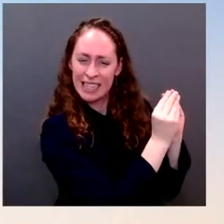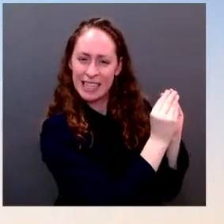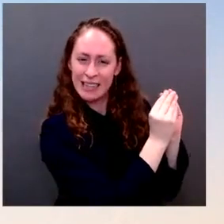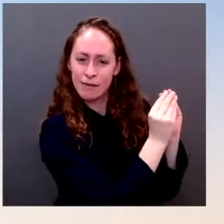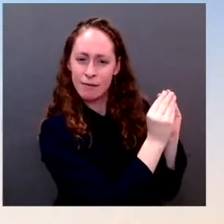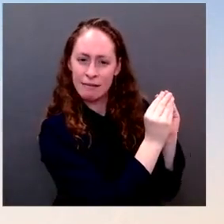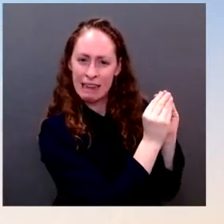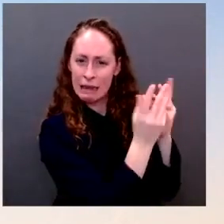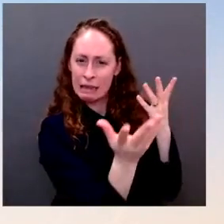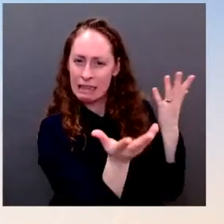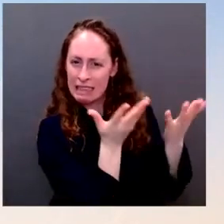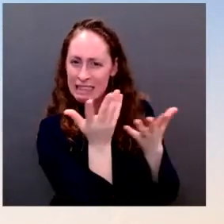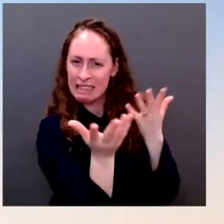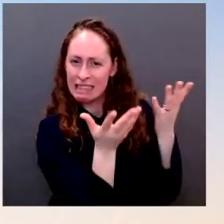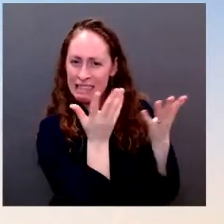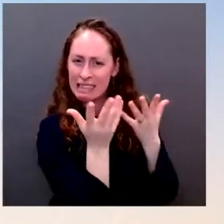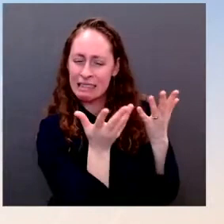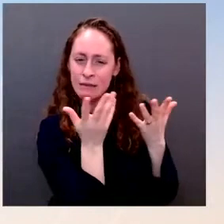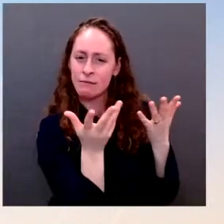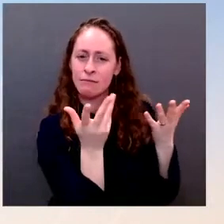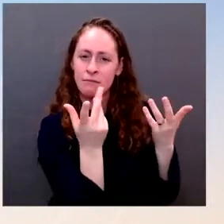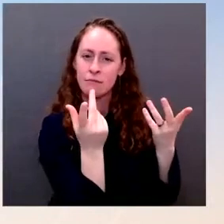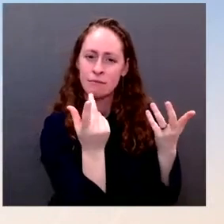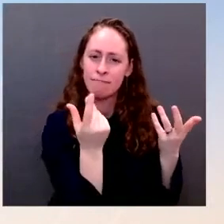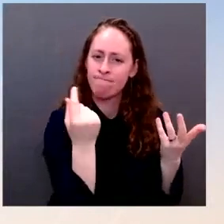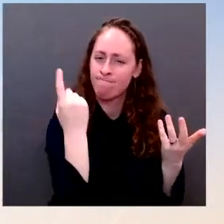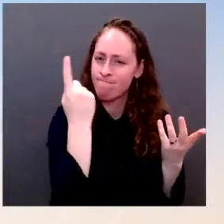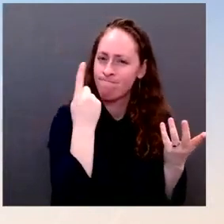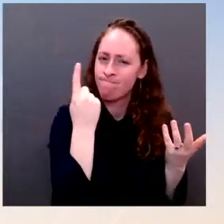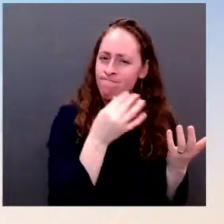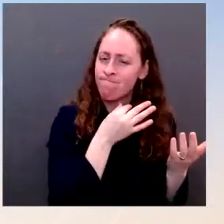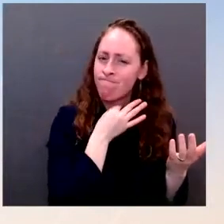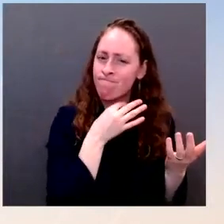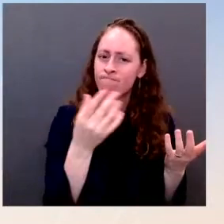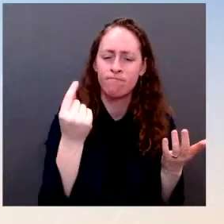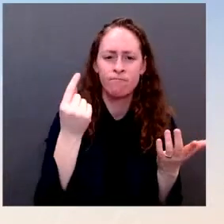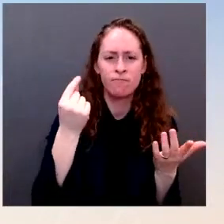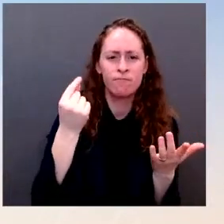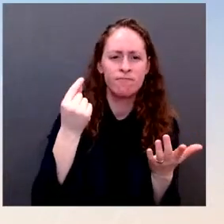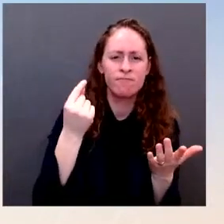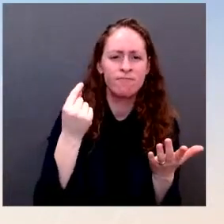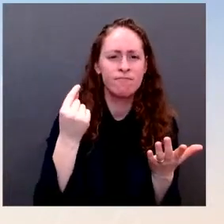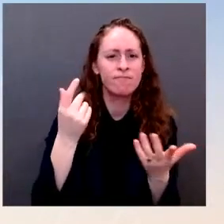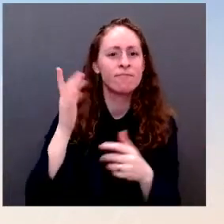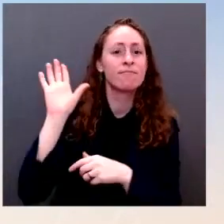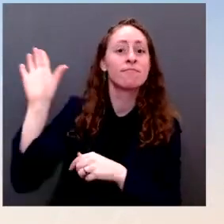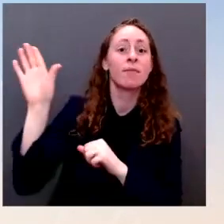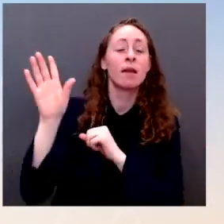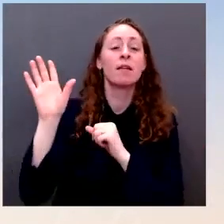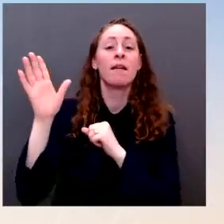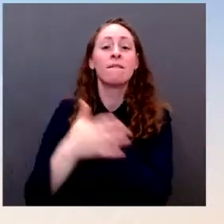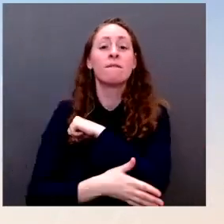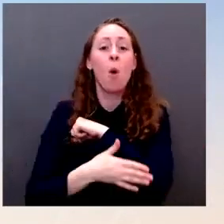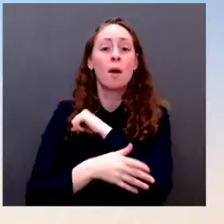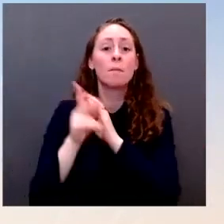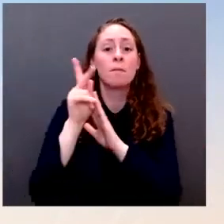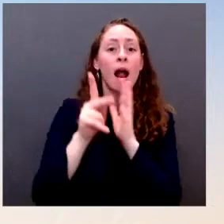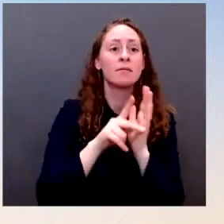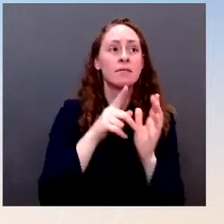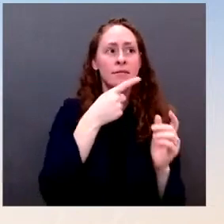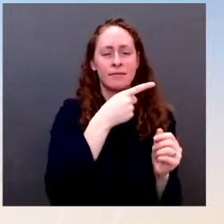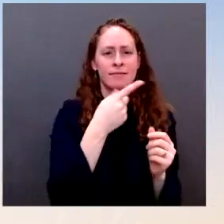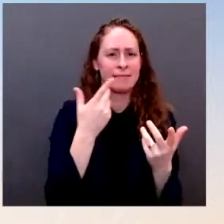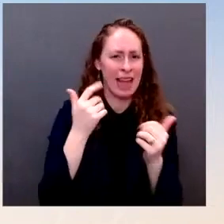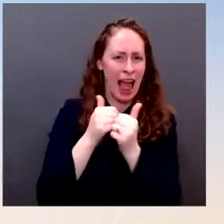Ms. Well, we- the President views it- views it as we have our own relationship with China. Secretary Blinken spoke to